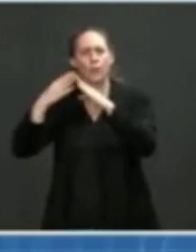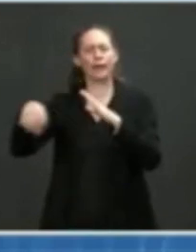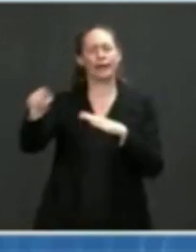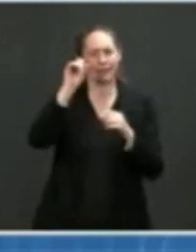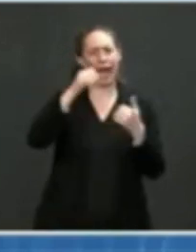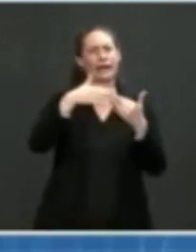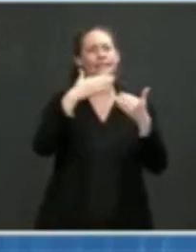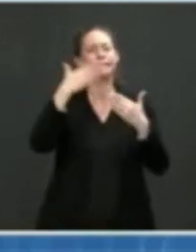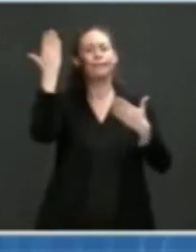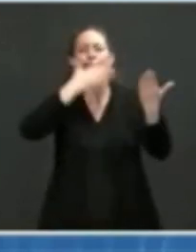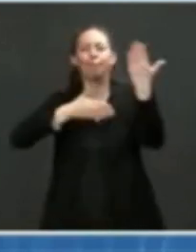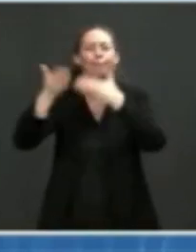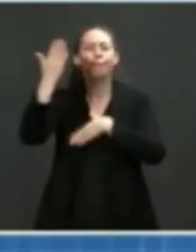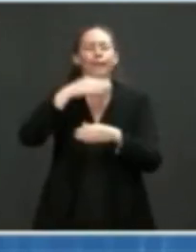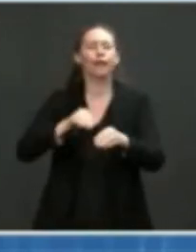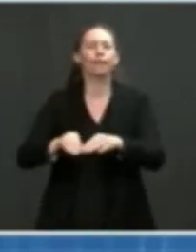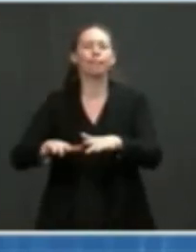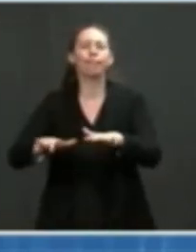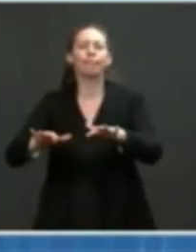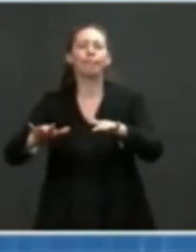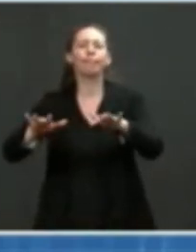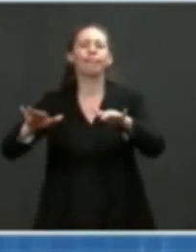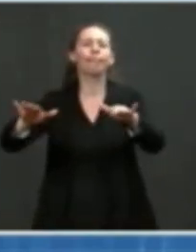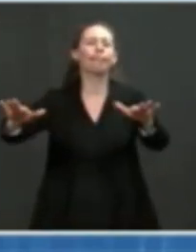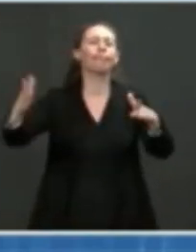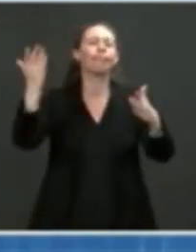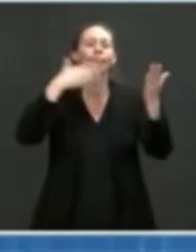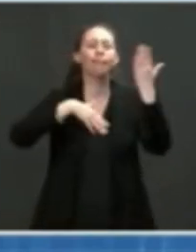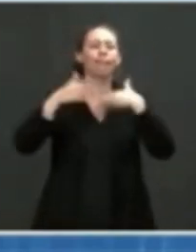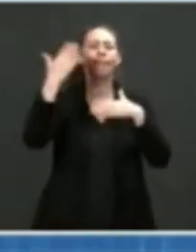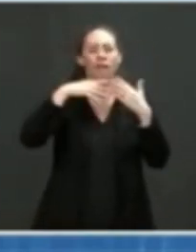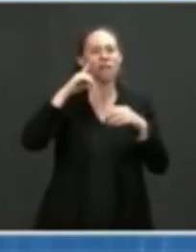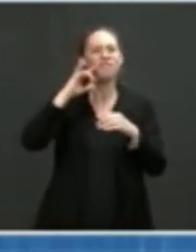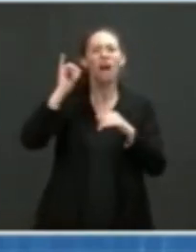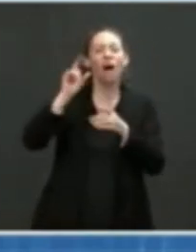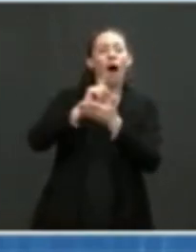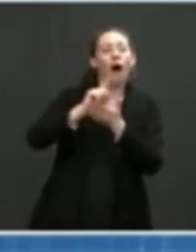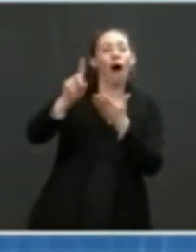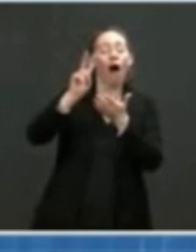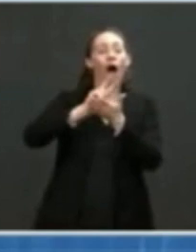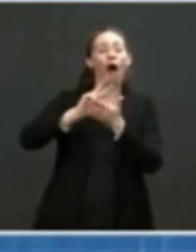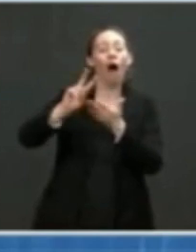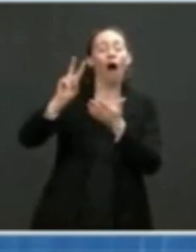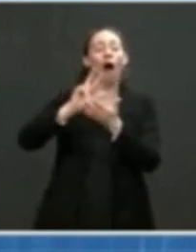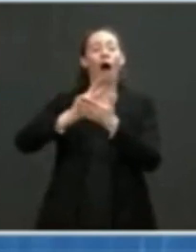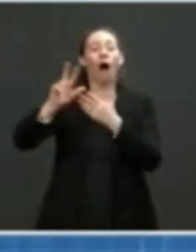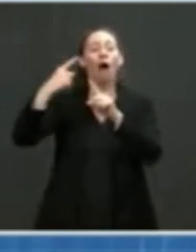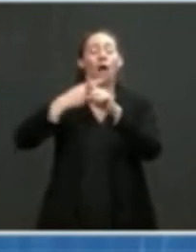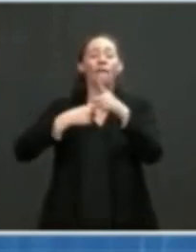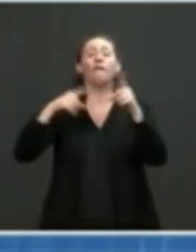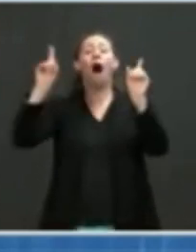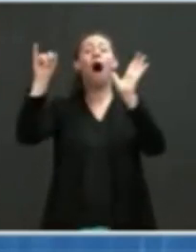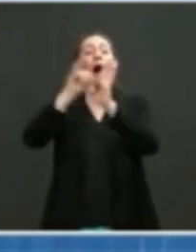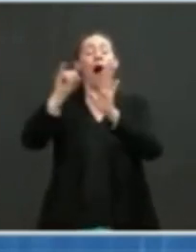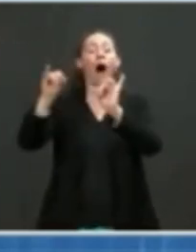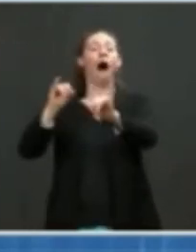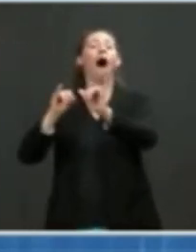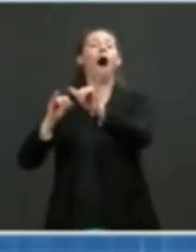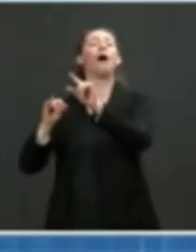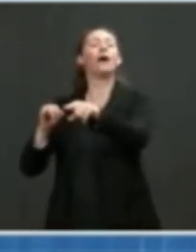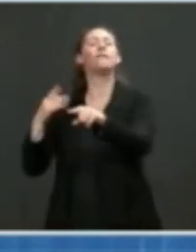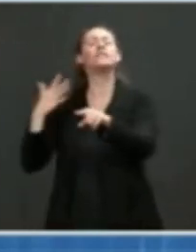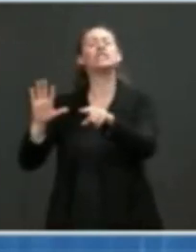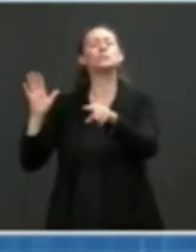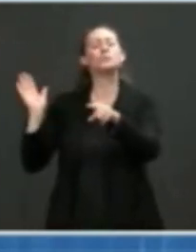month or more, which allowed it, when it first got recognized clinically, to be pretty well adapted. But